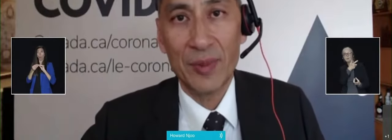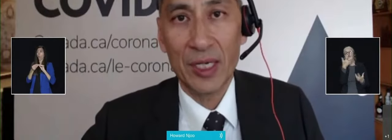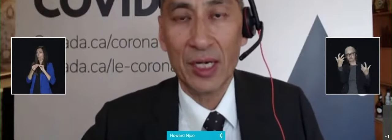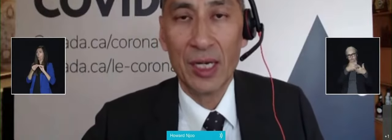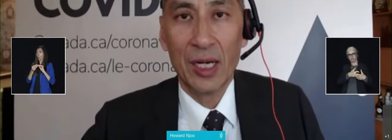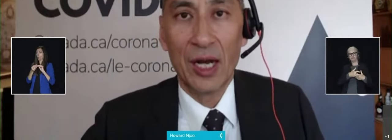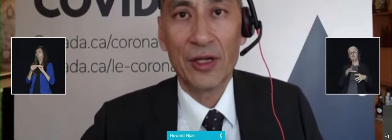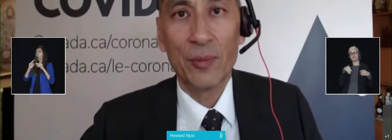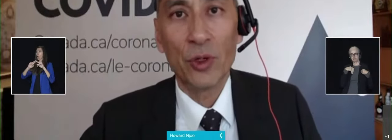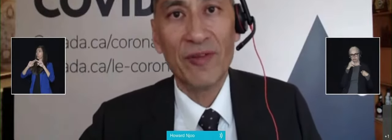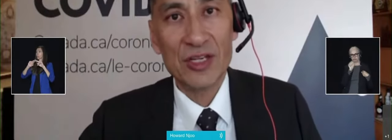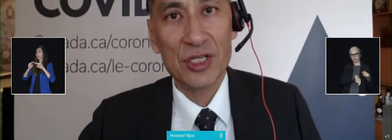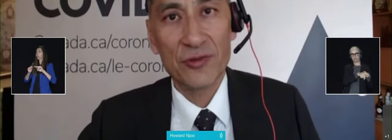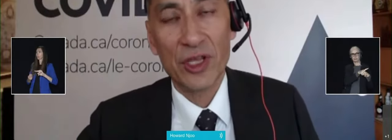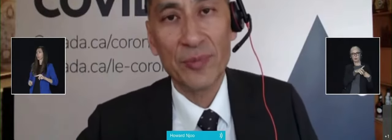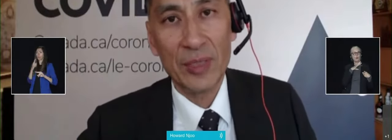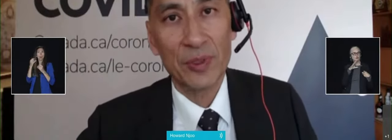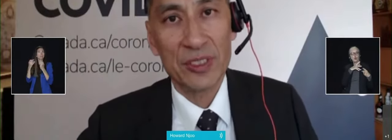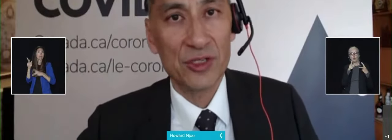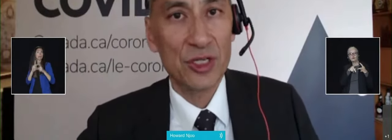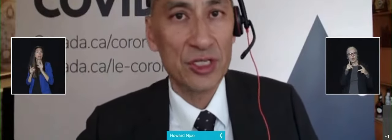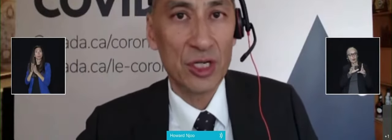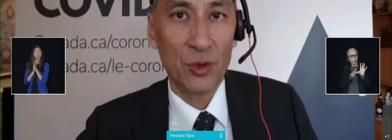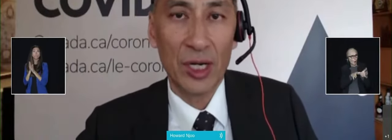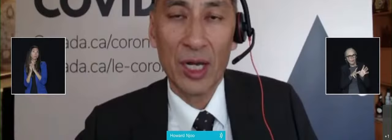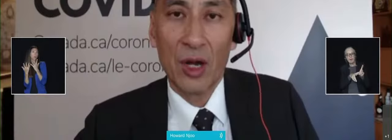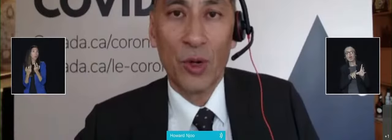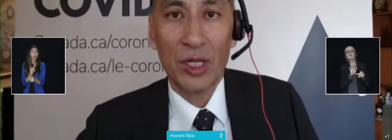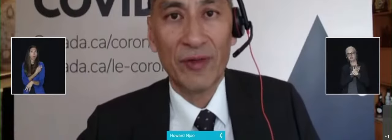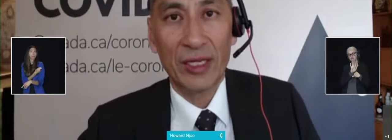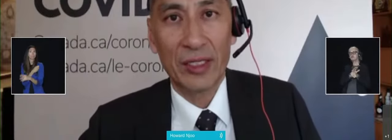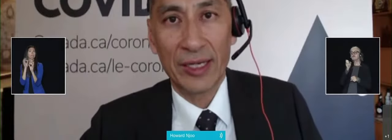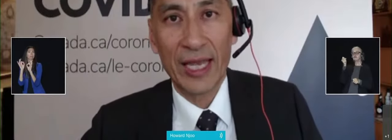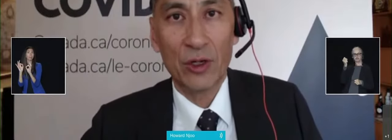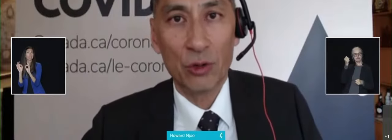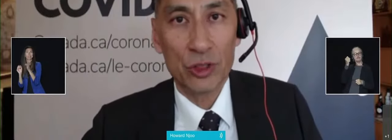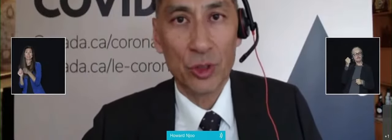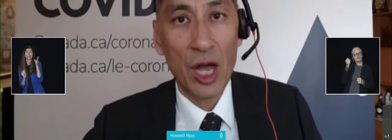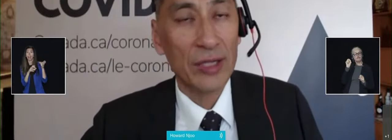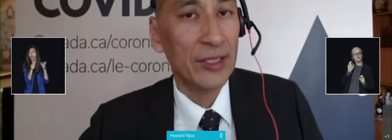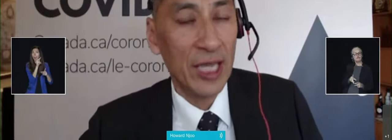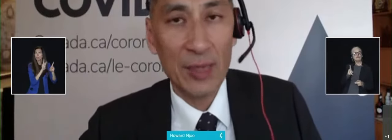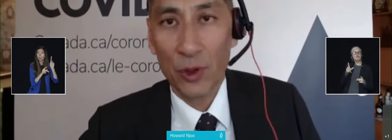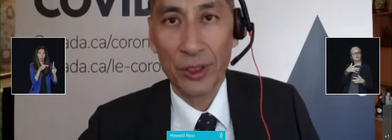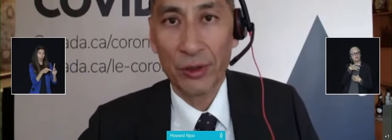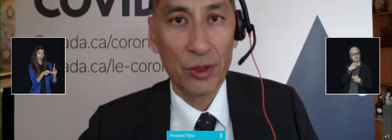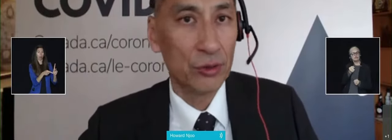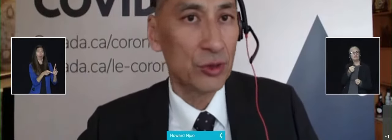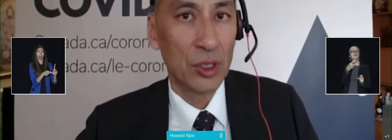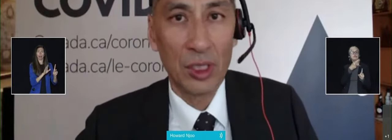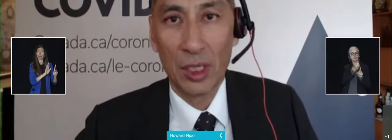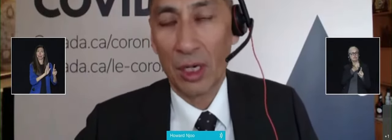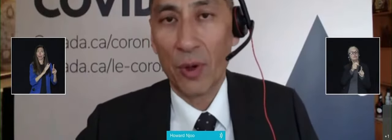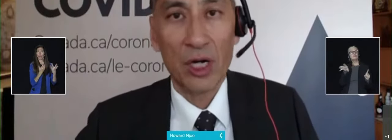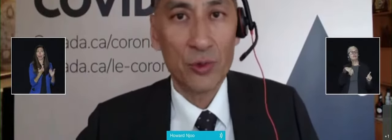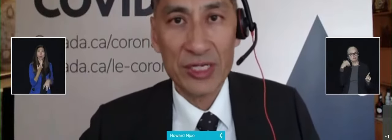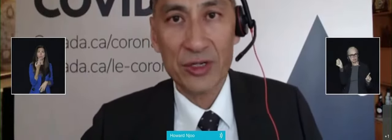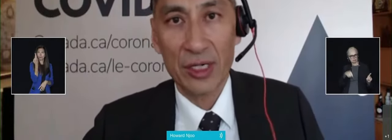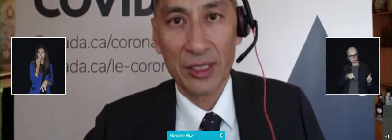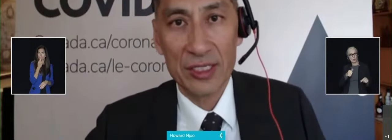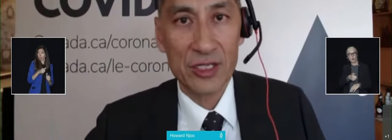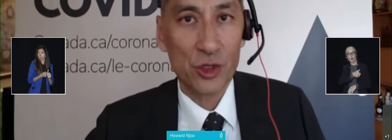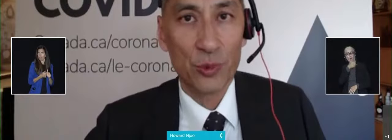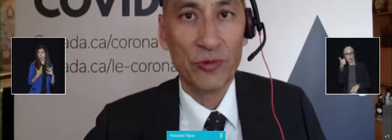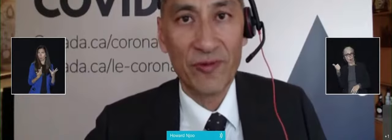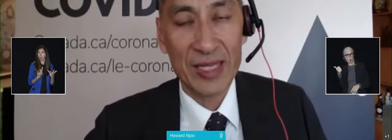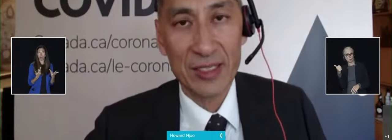But you're right. There may be other motivations for other people, such as, you know, well, if I can't go to a hockey game or, you know, go to a bar or